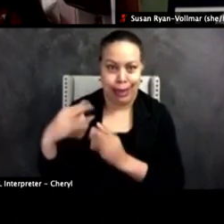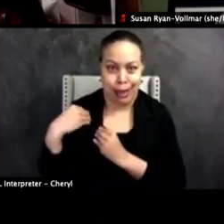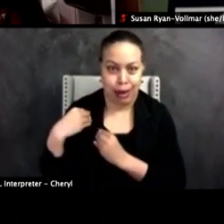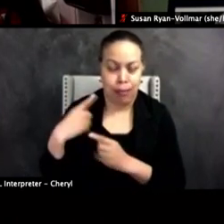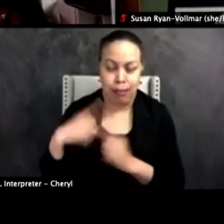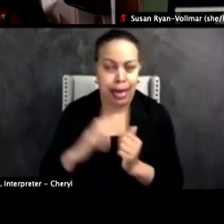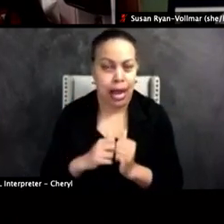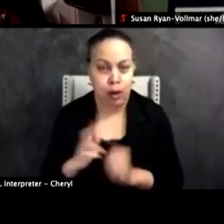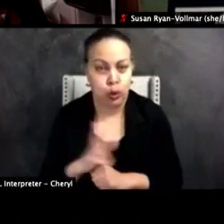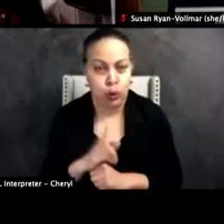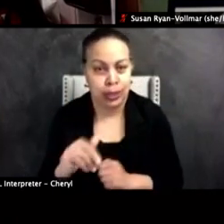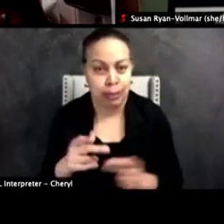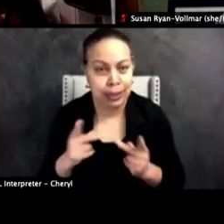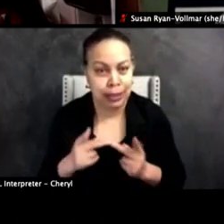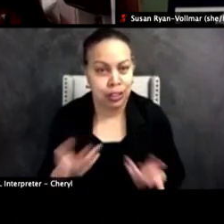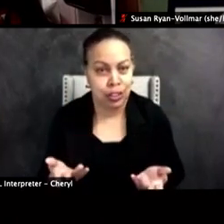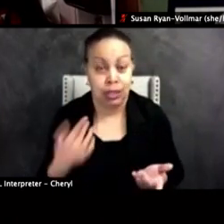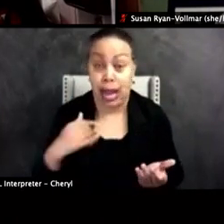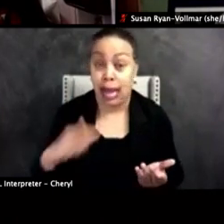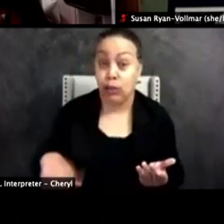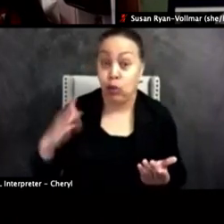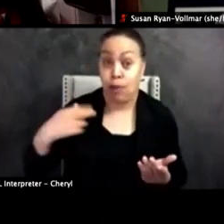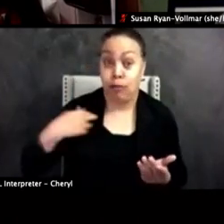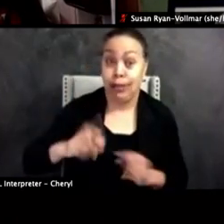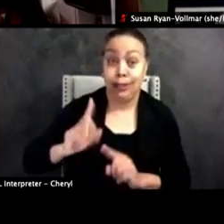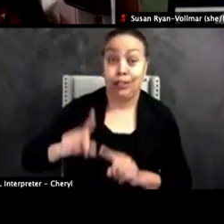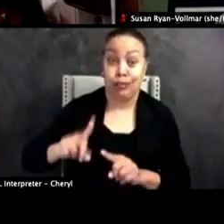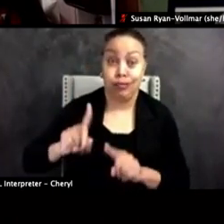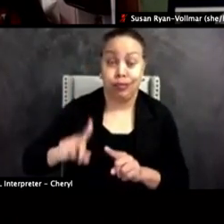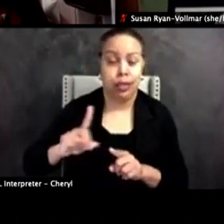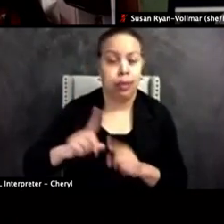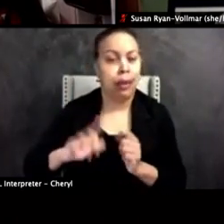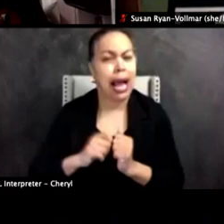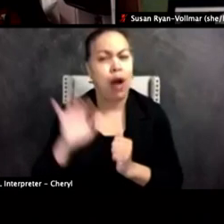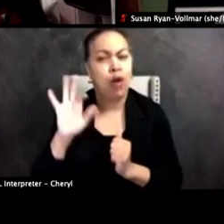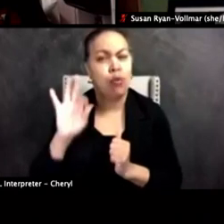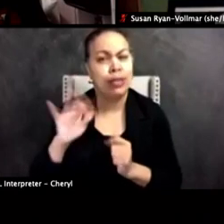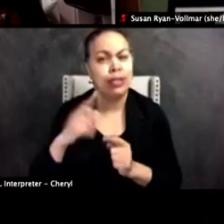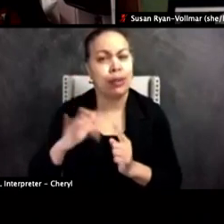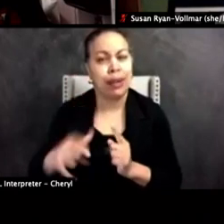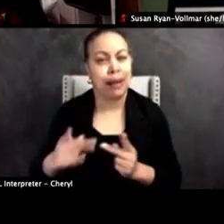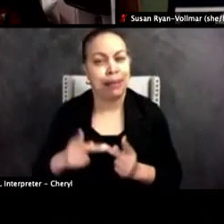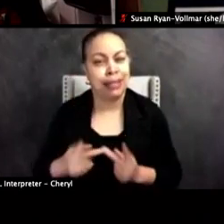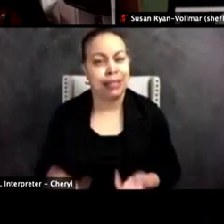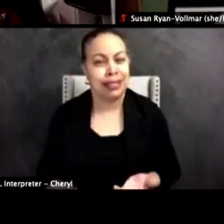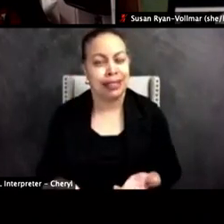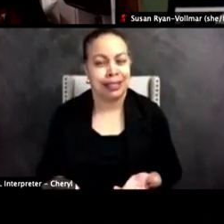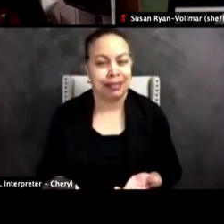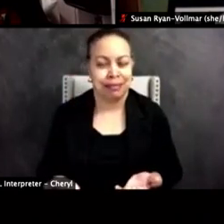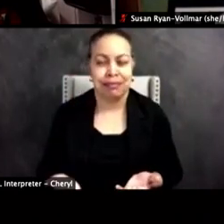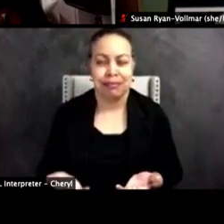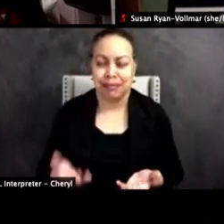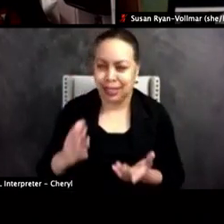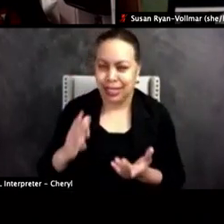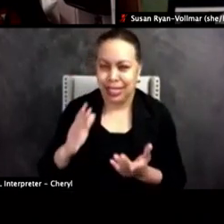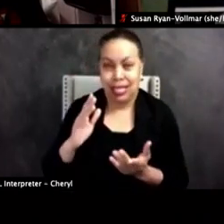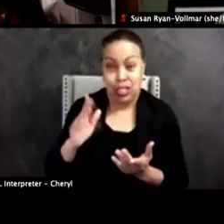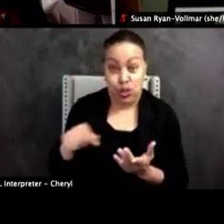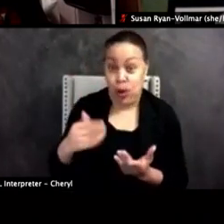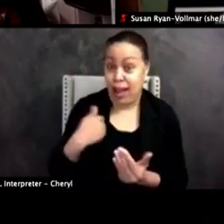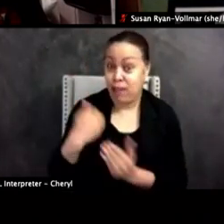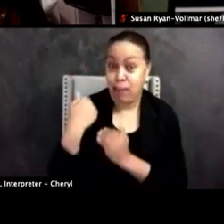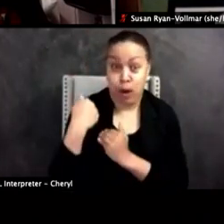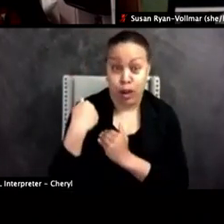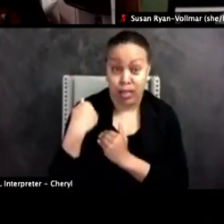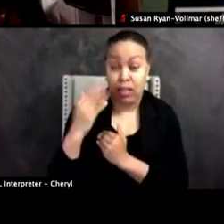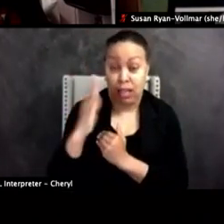You know, you know, I grew up religious. It's like, how do we, how do we preach from that position? And so you've got this burden on you that you're not going to shake